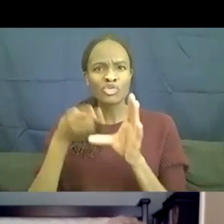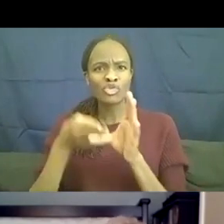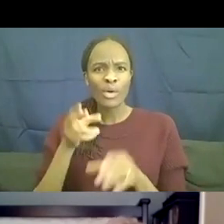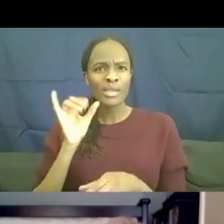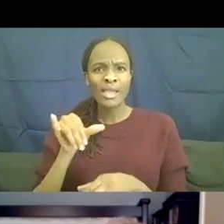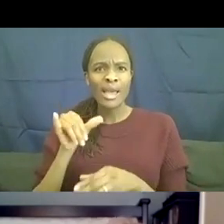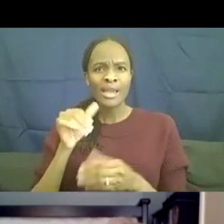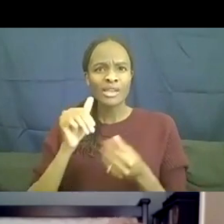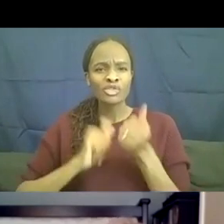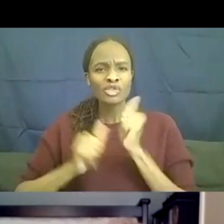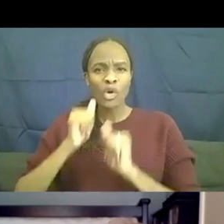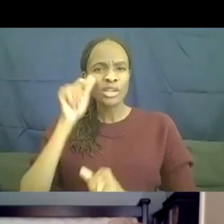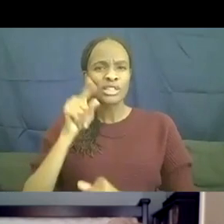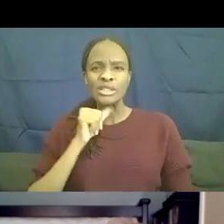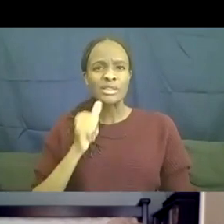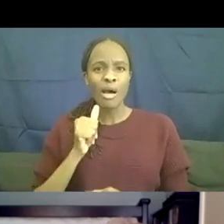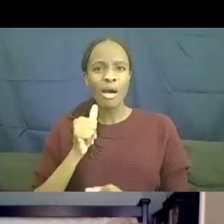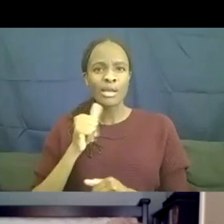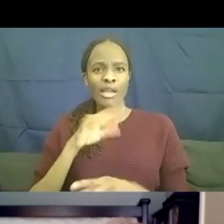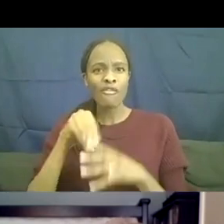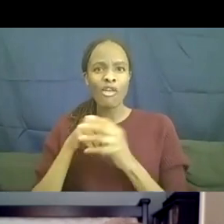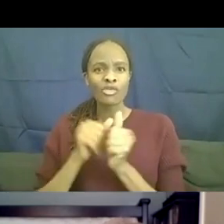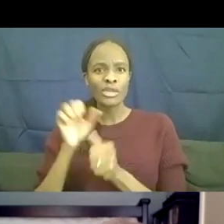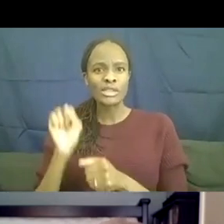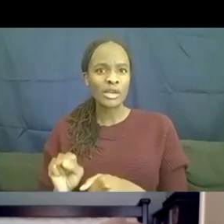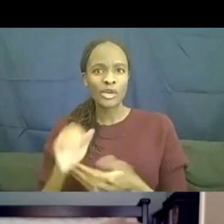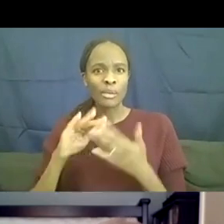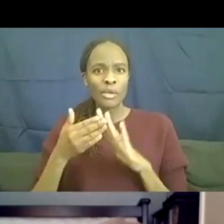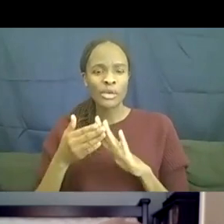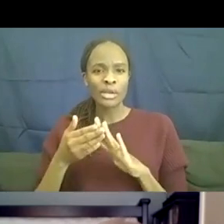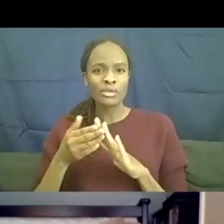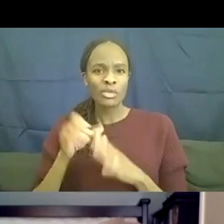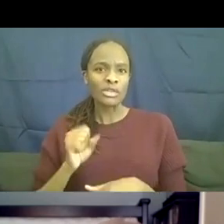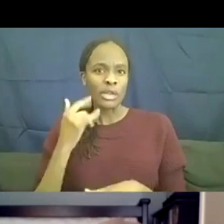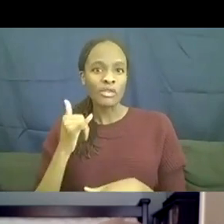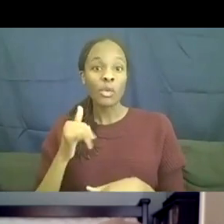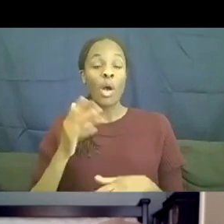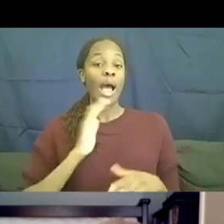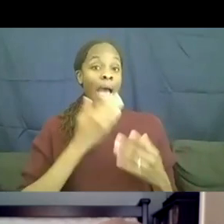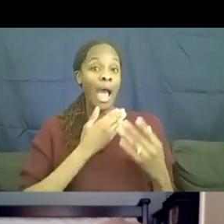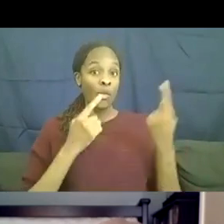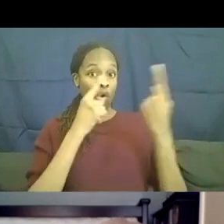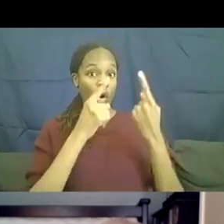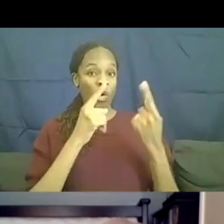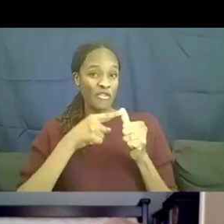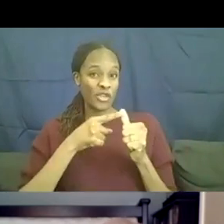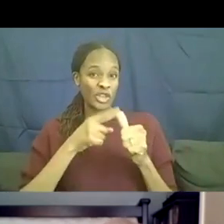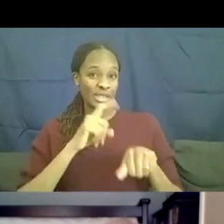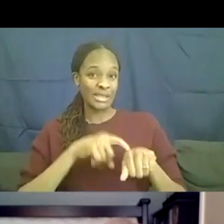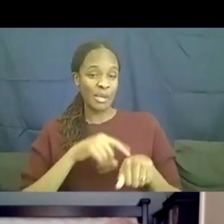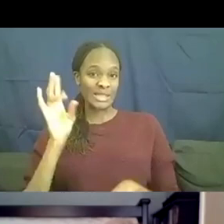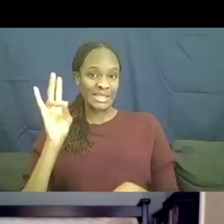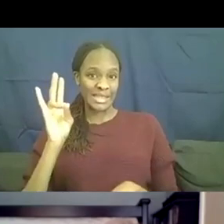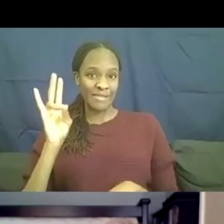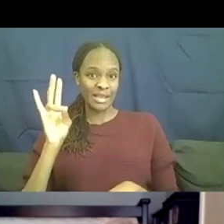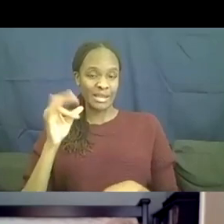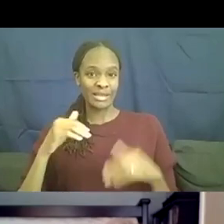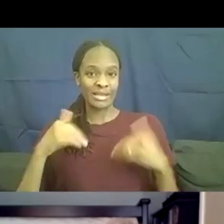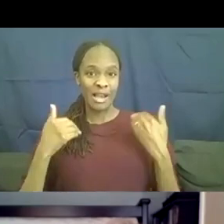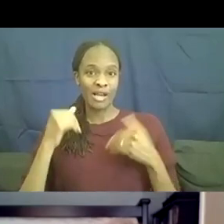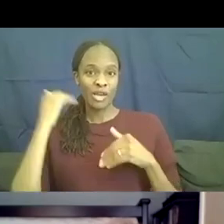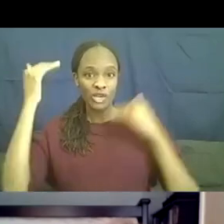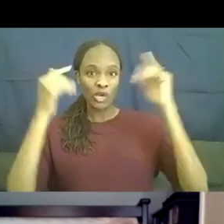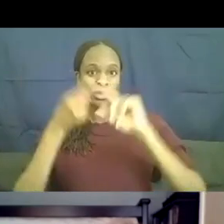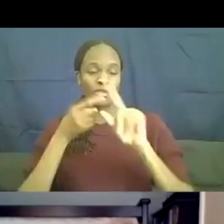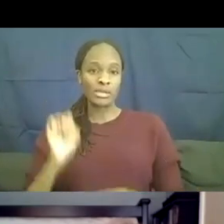Oh yeah. Good. Originally we wanted seven. Our goal was to have seven young adults from Southern California. And, um,